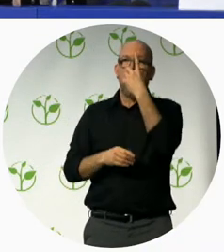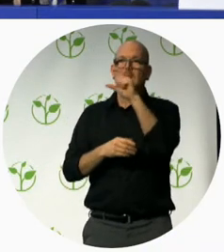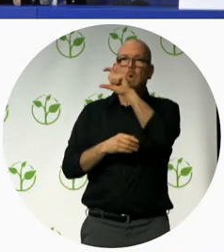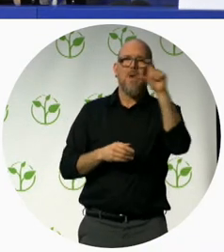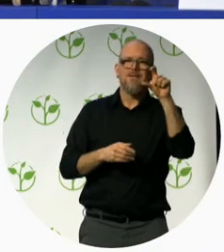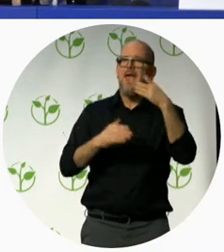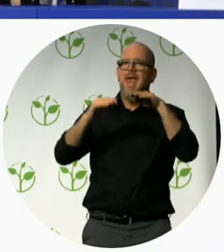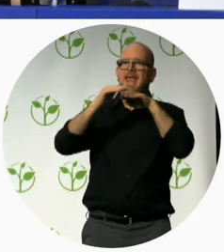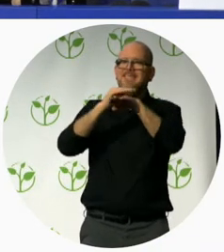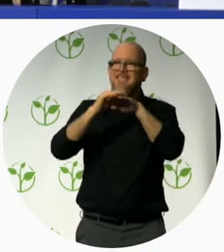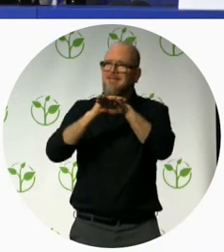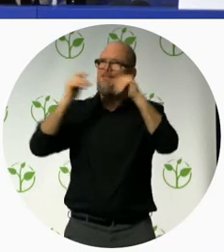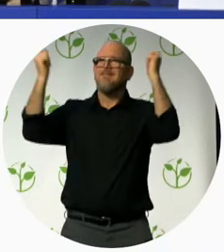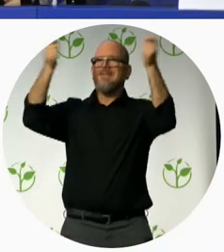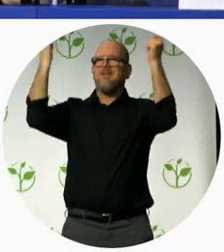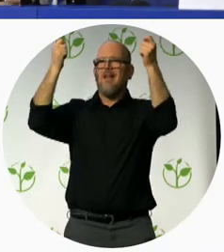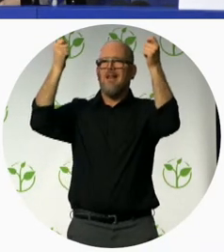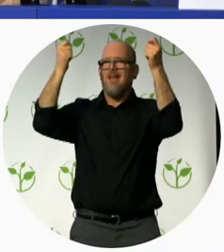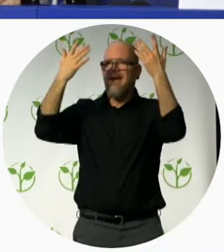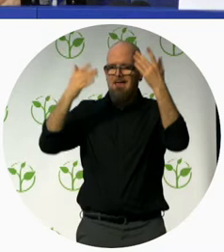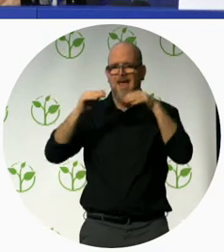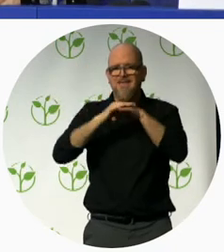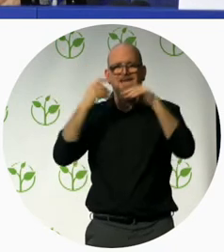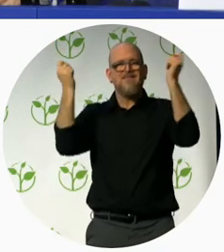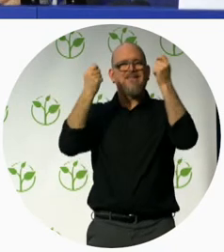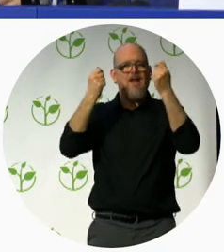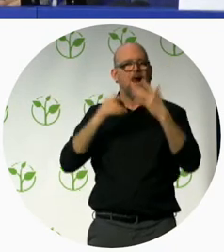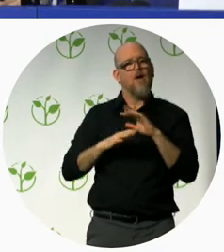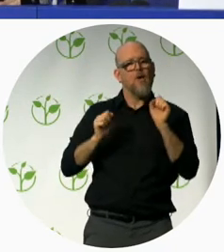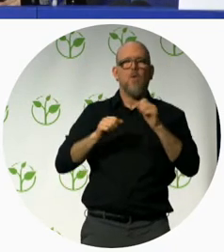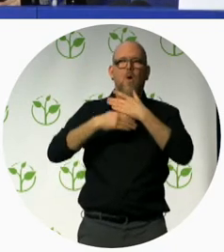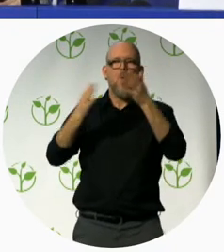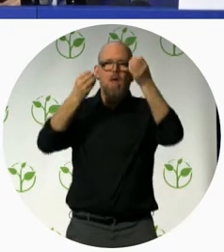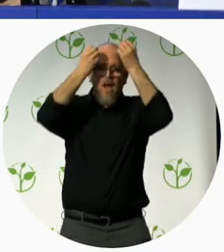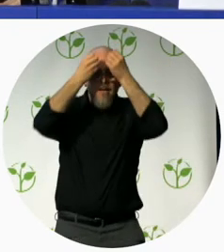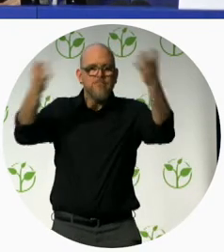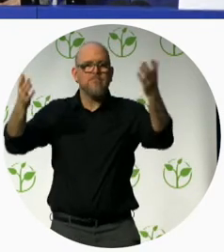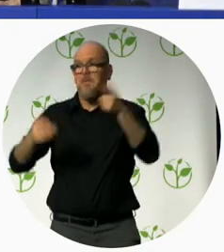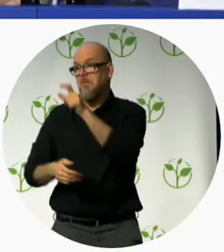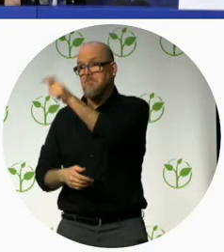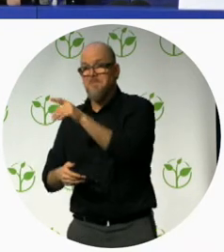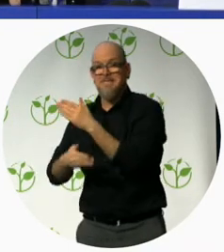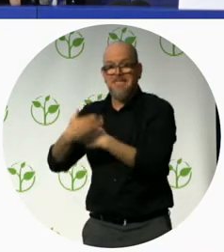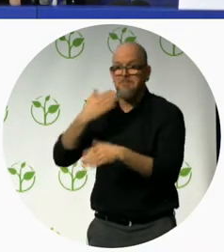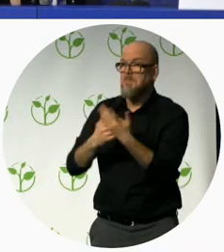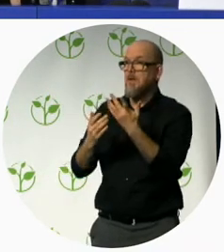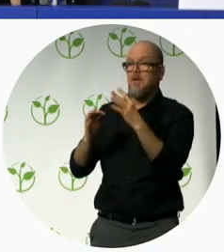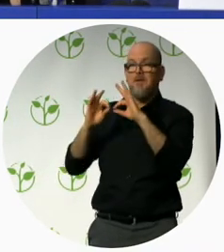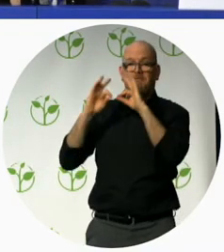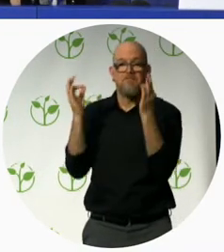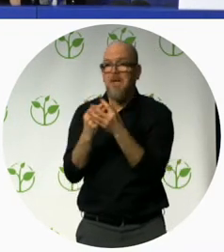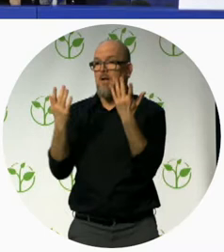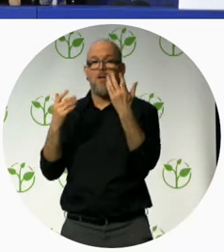which ASUTA's workers and family enroll in advance through a designated mini site the accessibility week